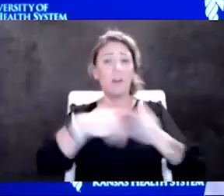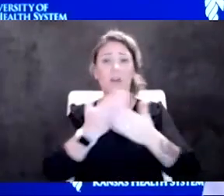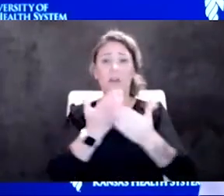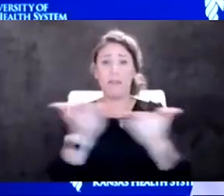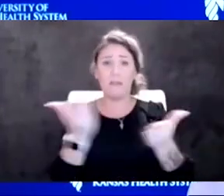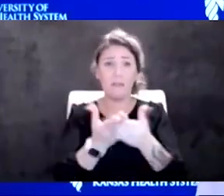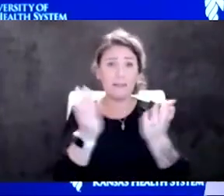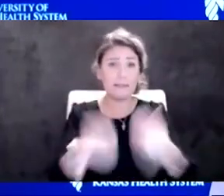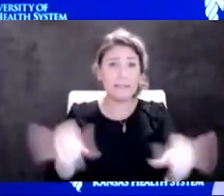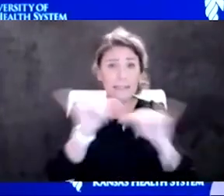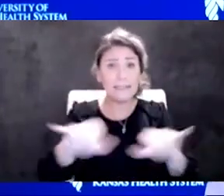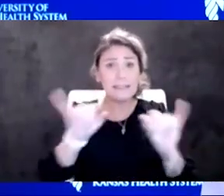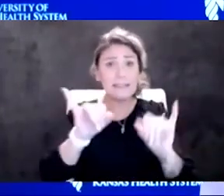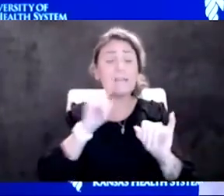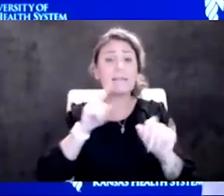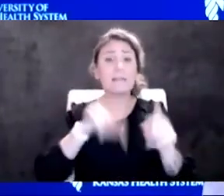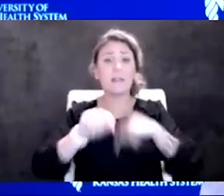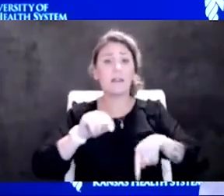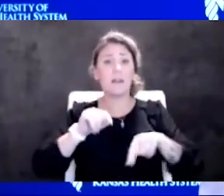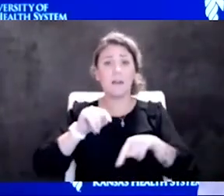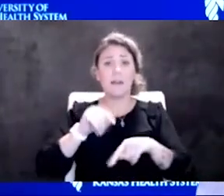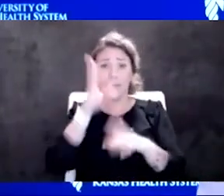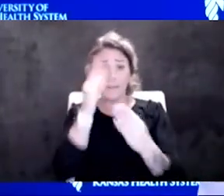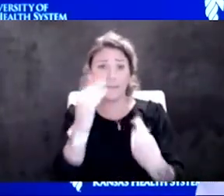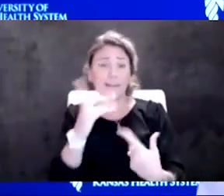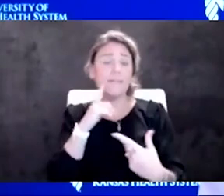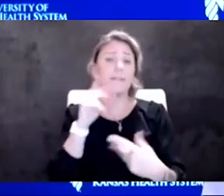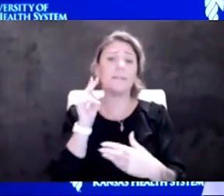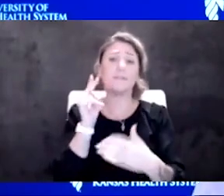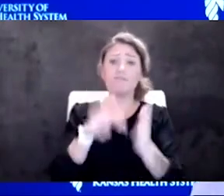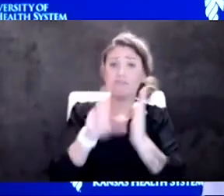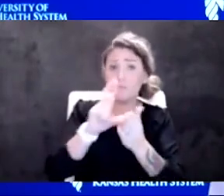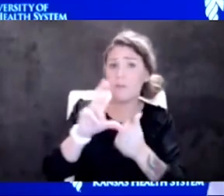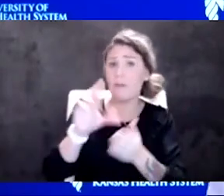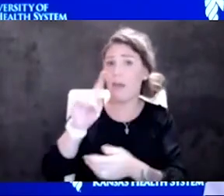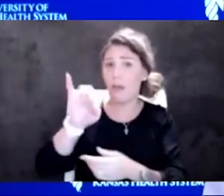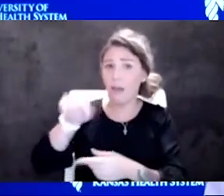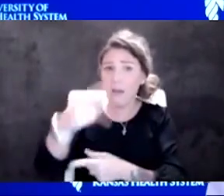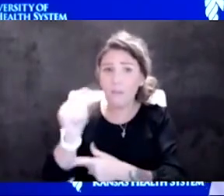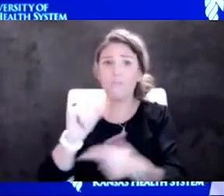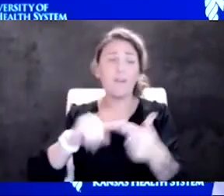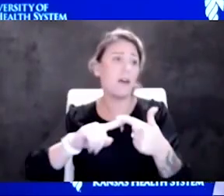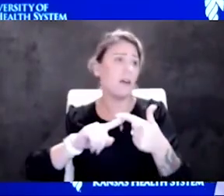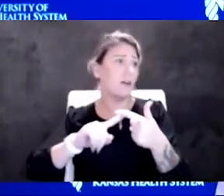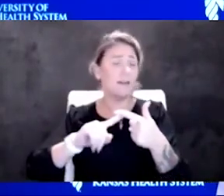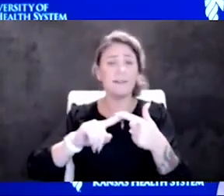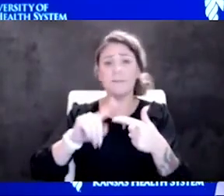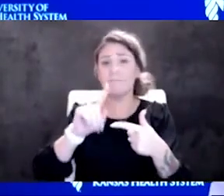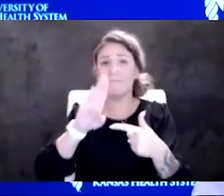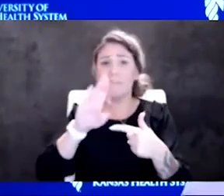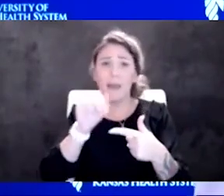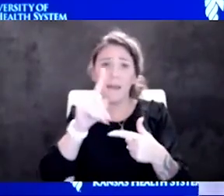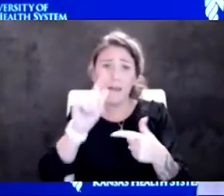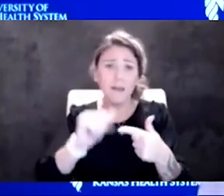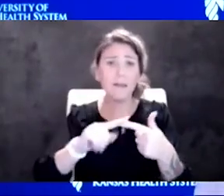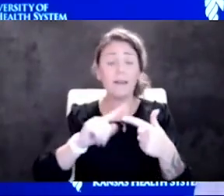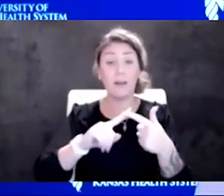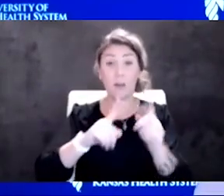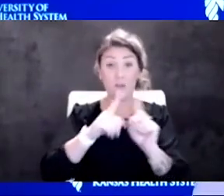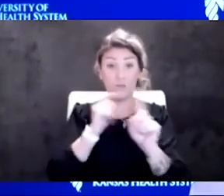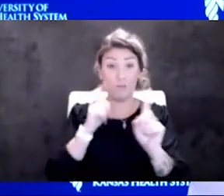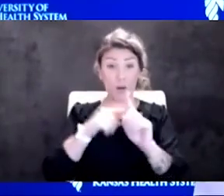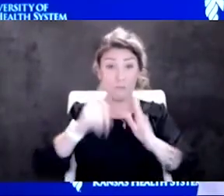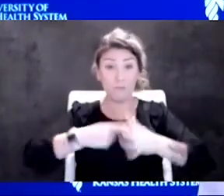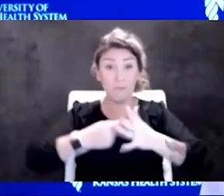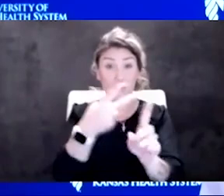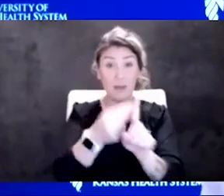at the data, when you look at alpha and beta and delta, the further time you get out from that initial series, and then you get that booster